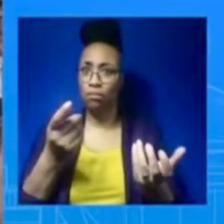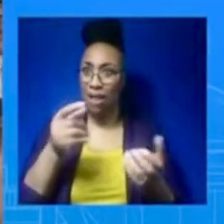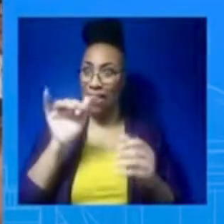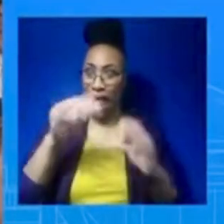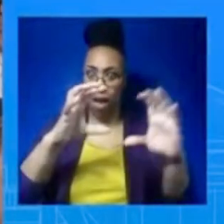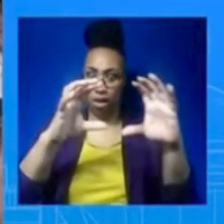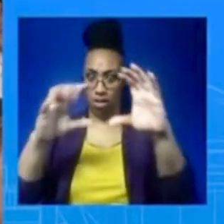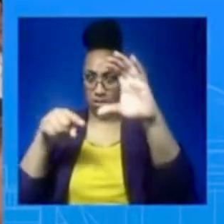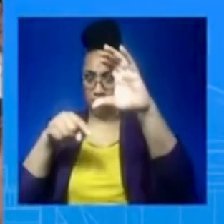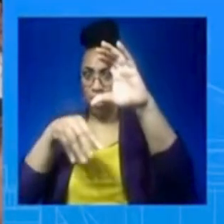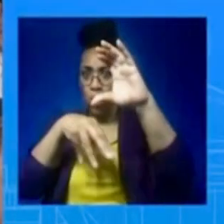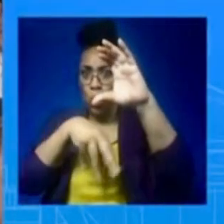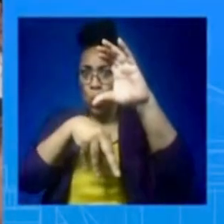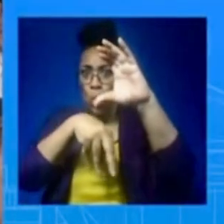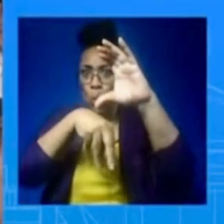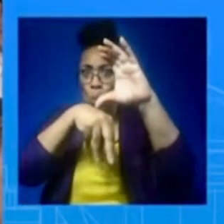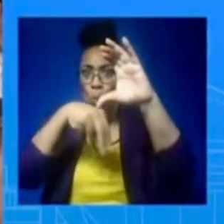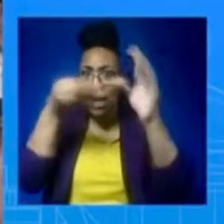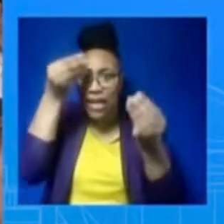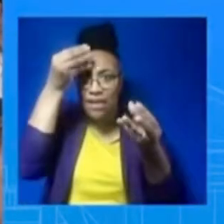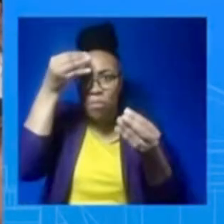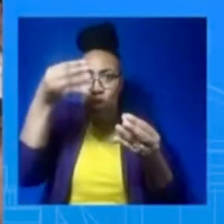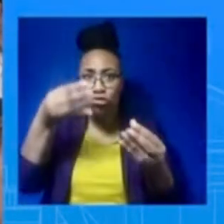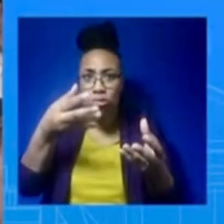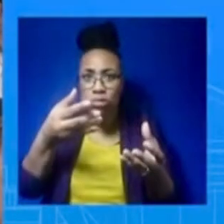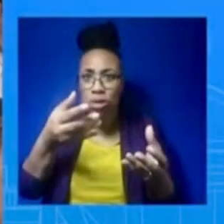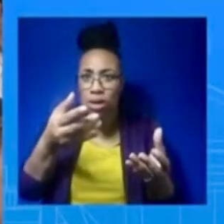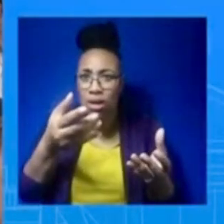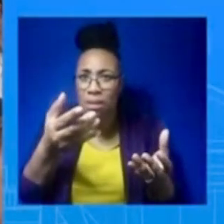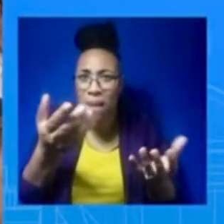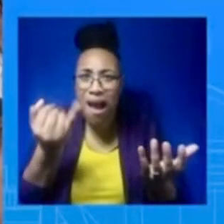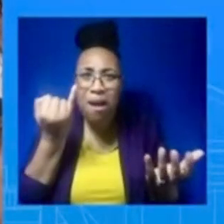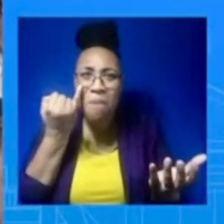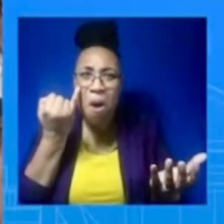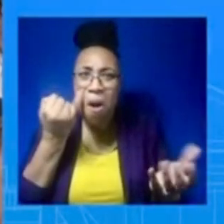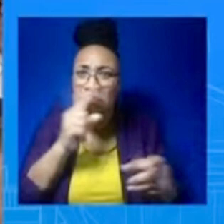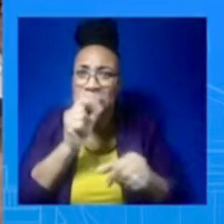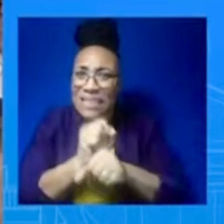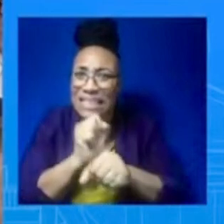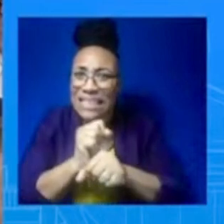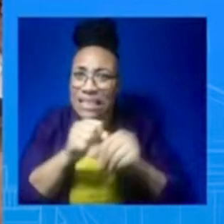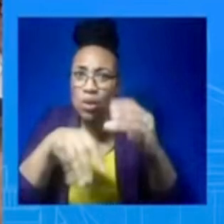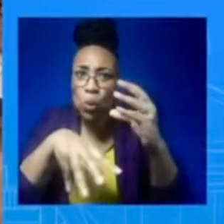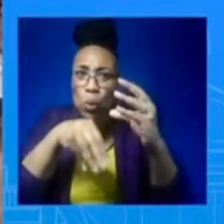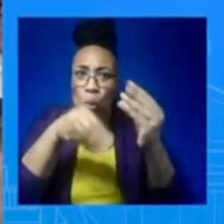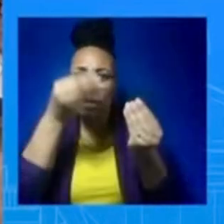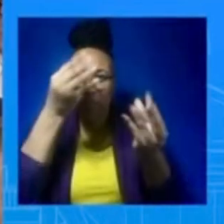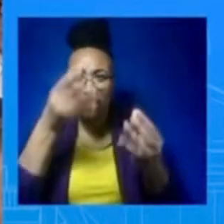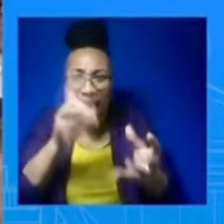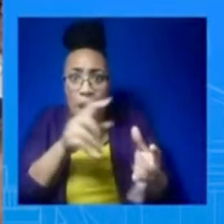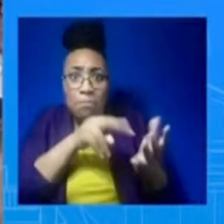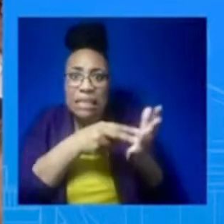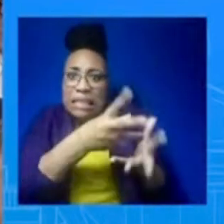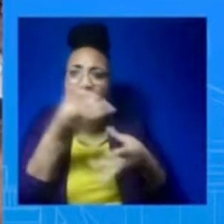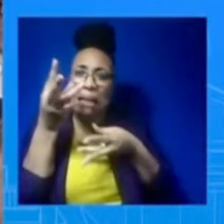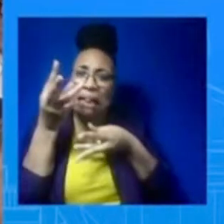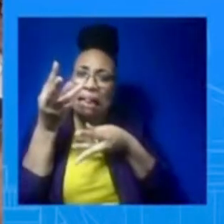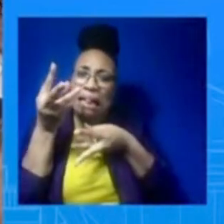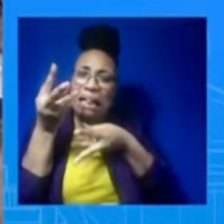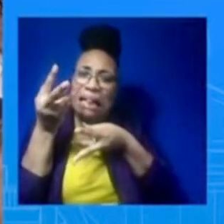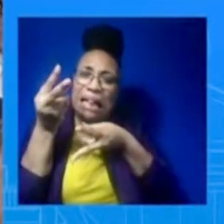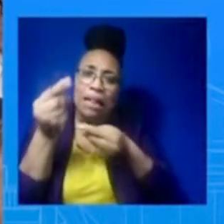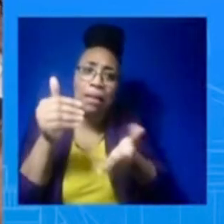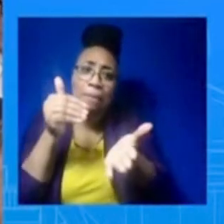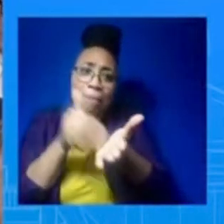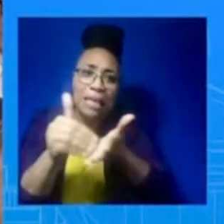millions and millions of dollars were spent and missiles were fired at objects that you now concede most likely